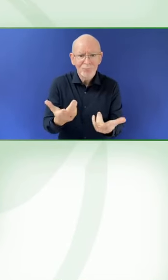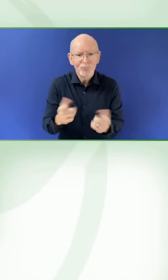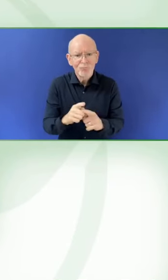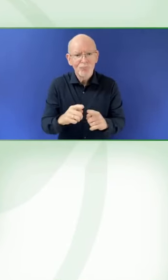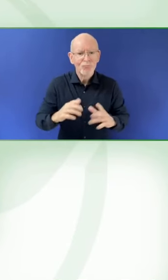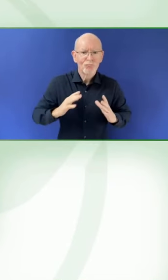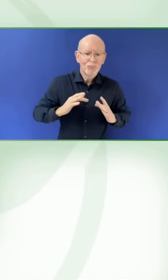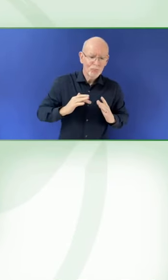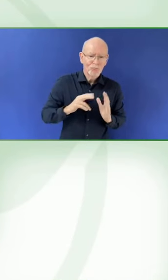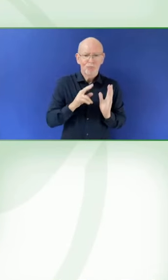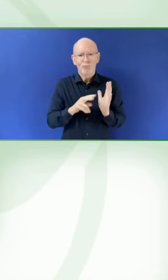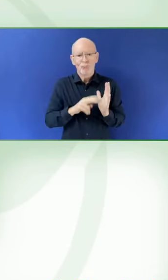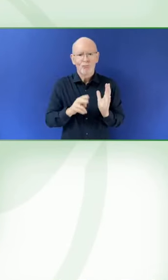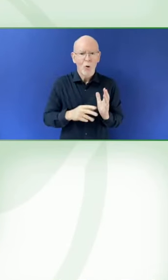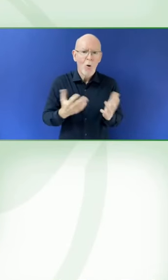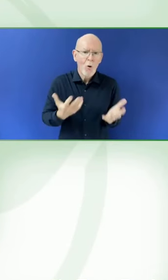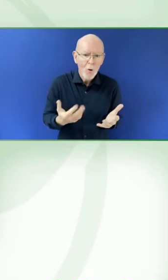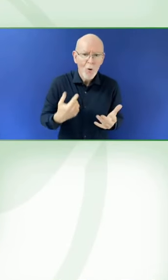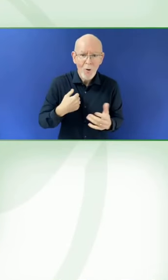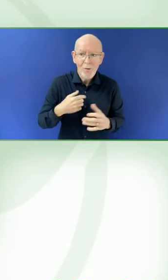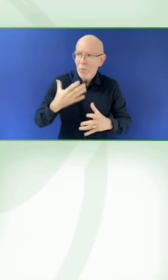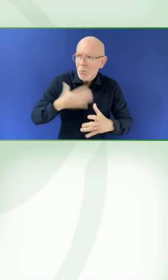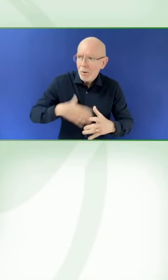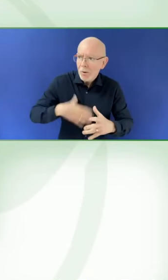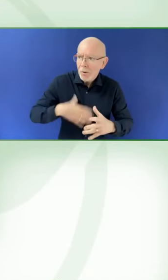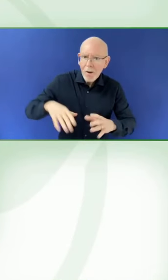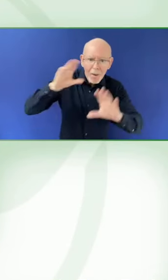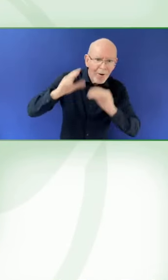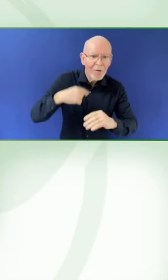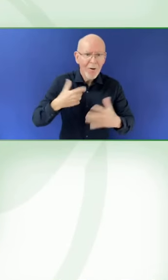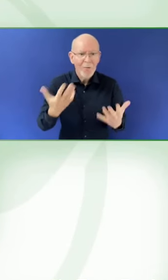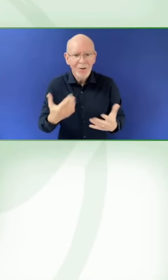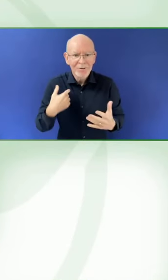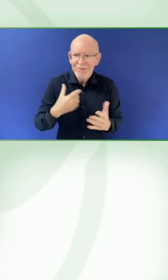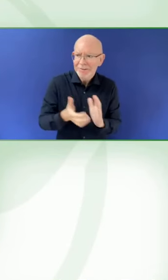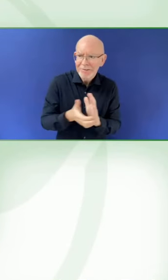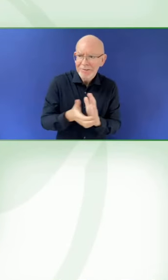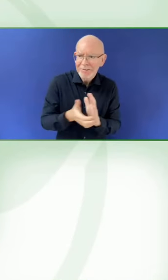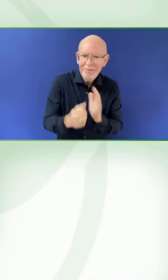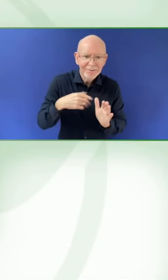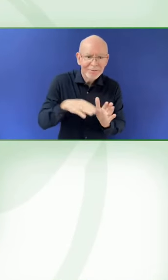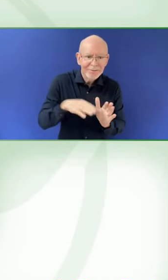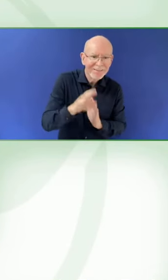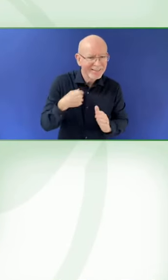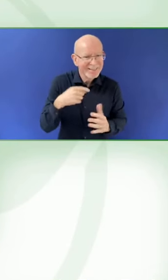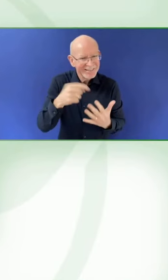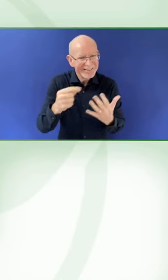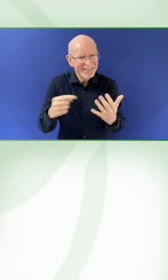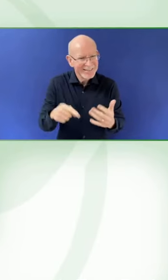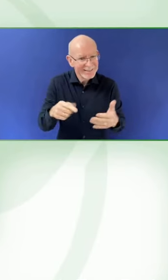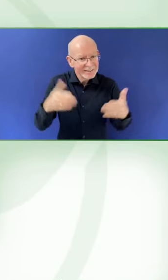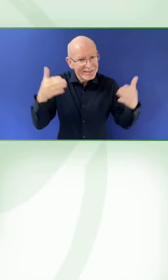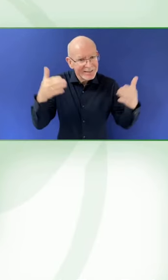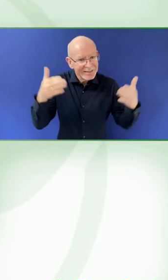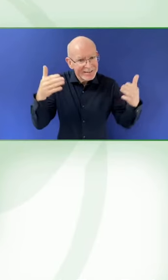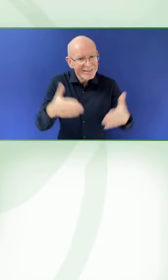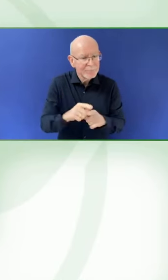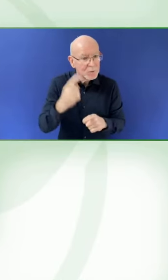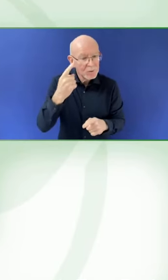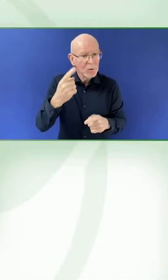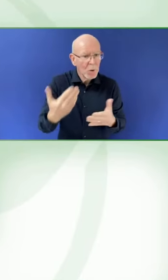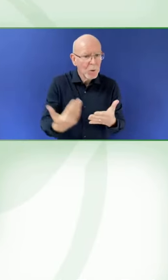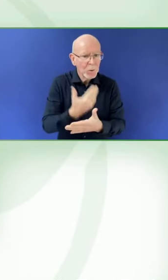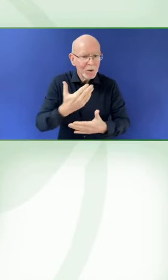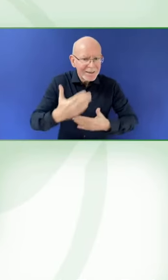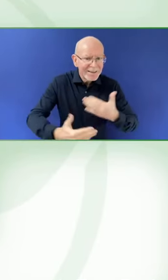a short story? I used to work for a very innovative tech company, not that Microsoft is not a very innovative tech company,